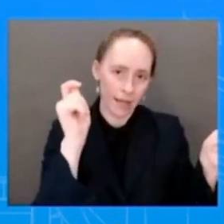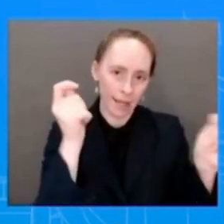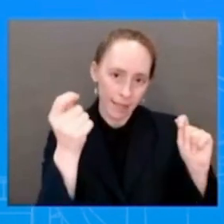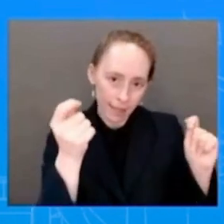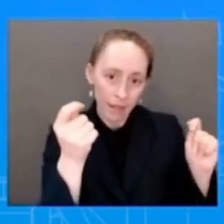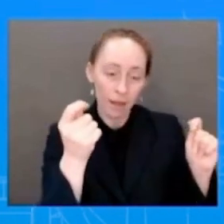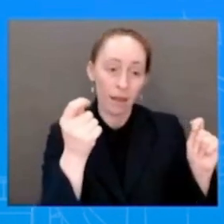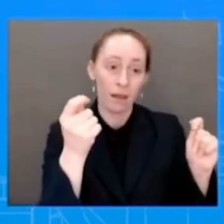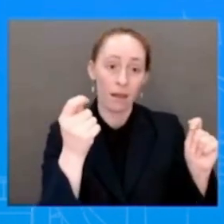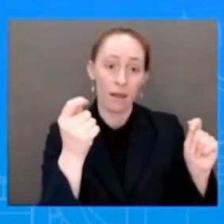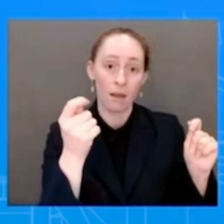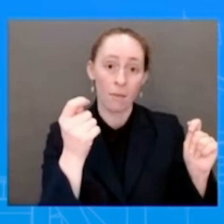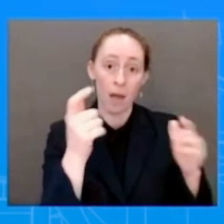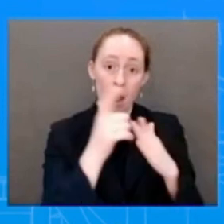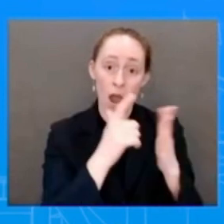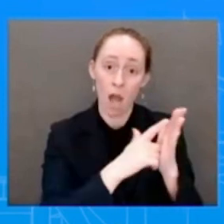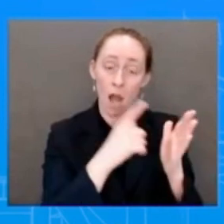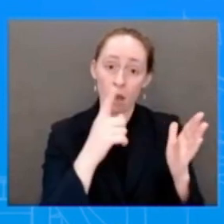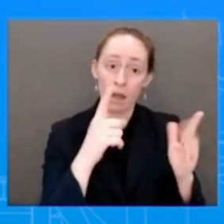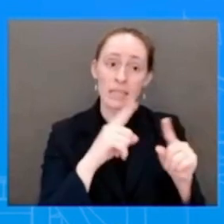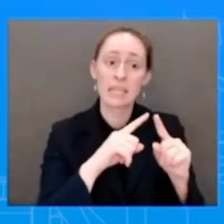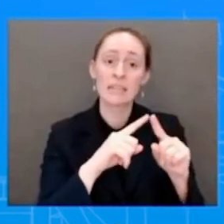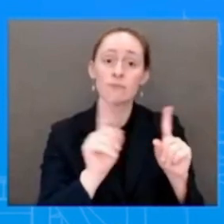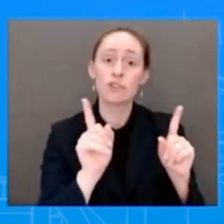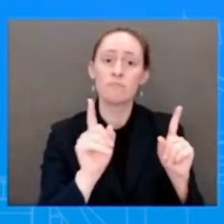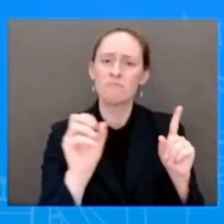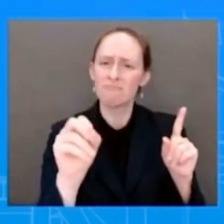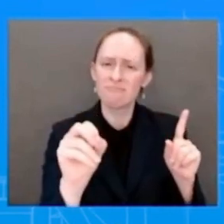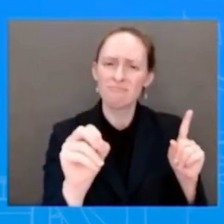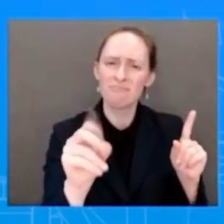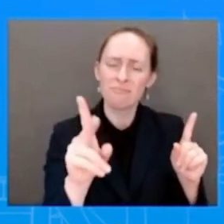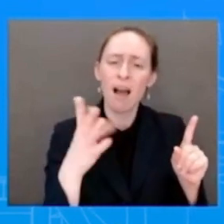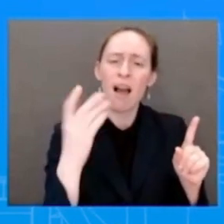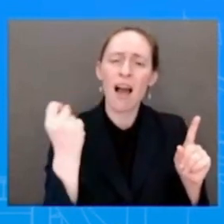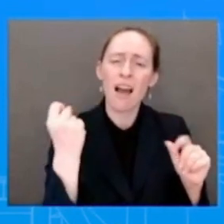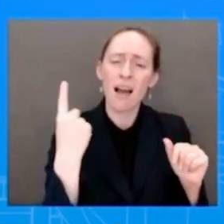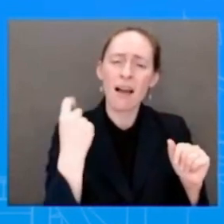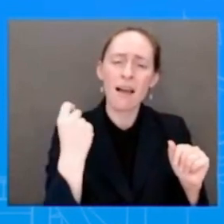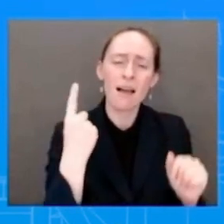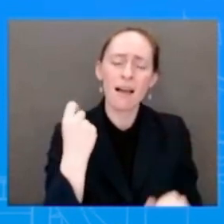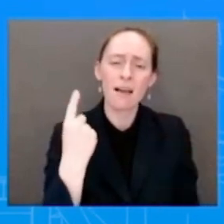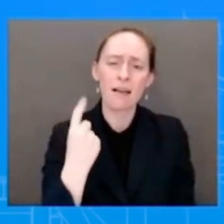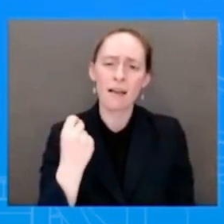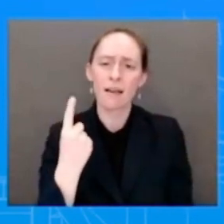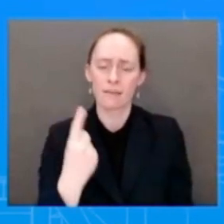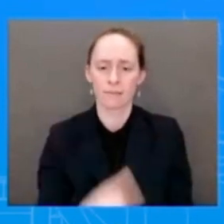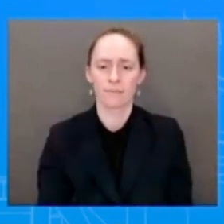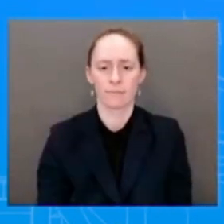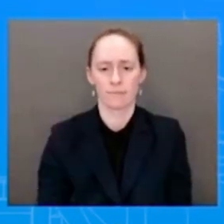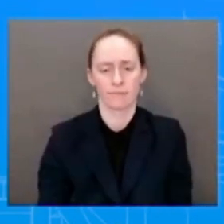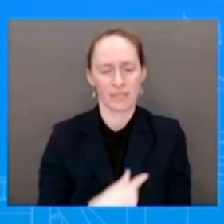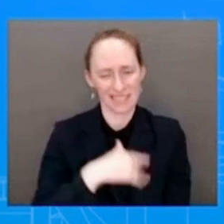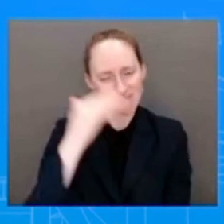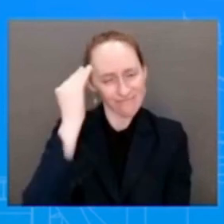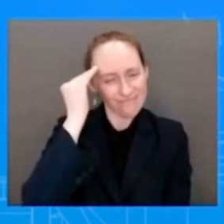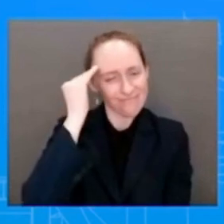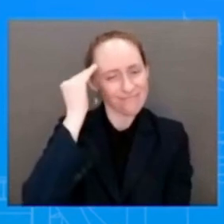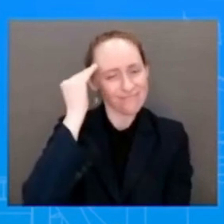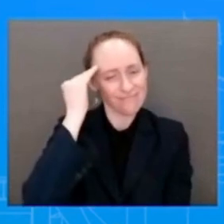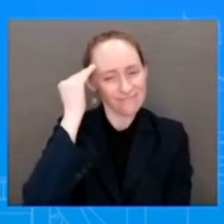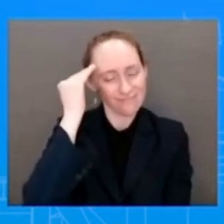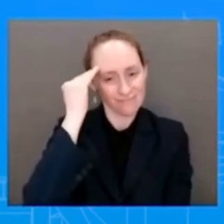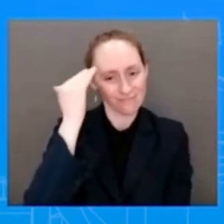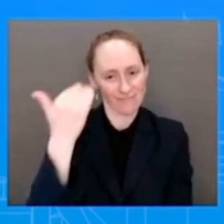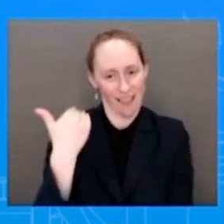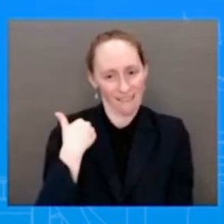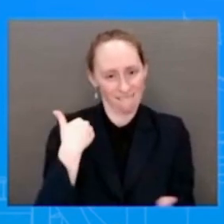we know that has been introduced in the past that is clearly available to us is the George Floyd and Justice and Policing Act. So of course we're going to